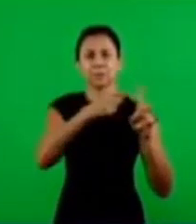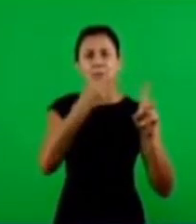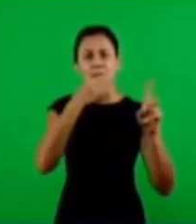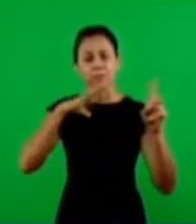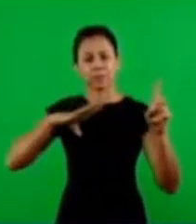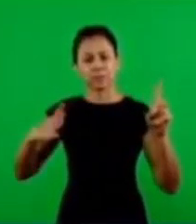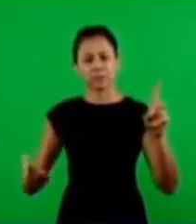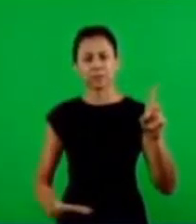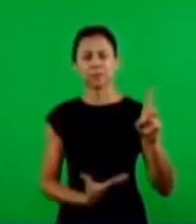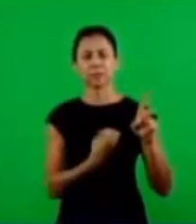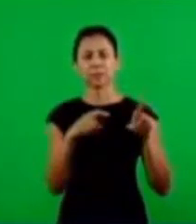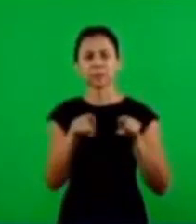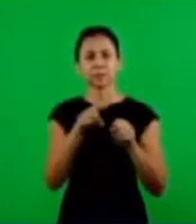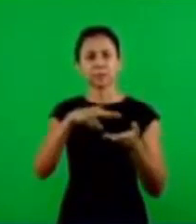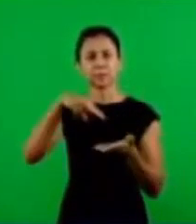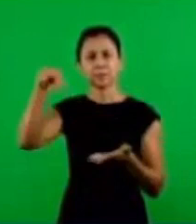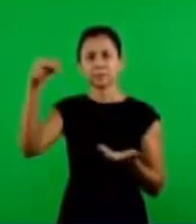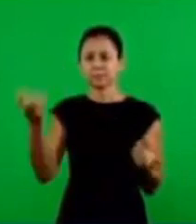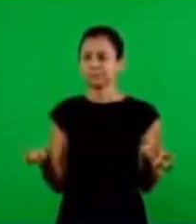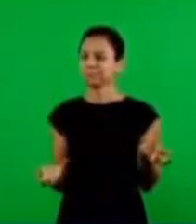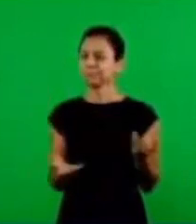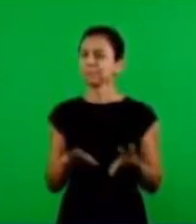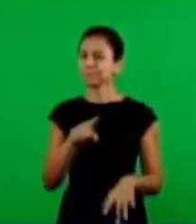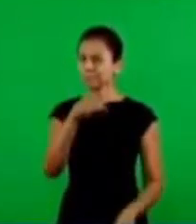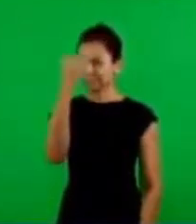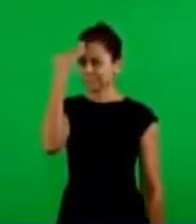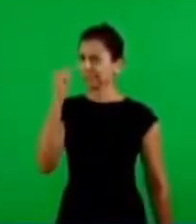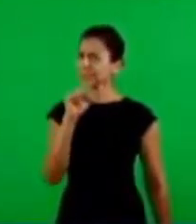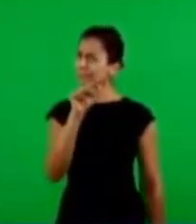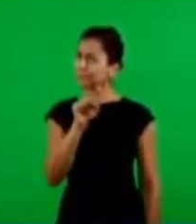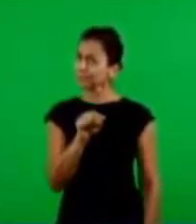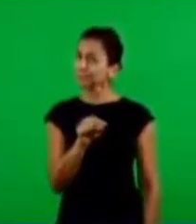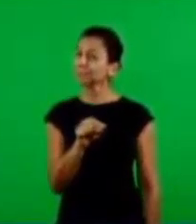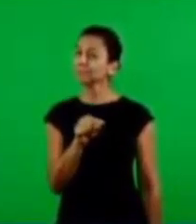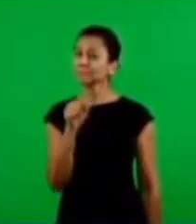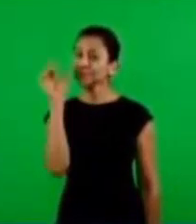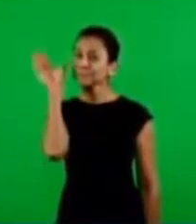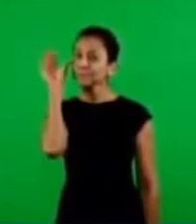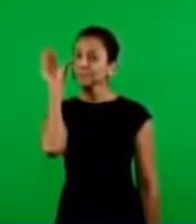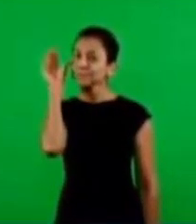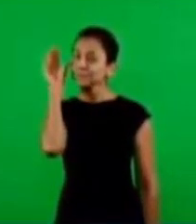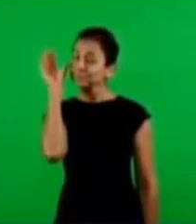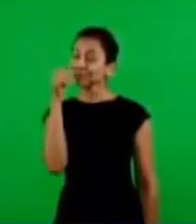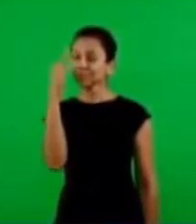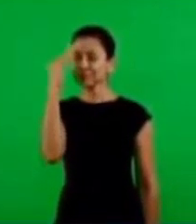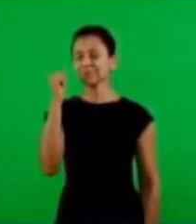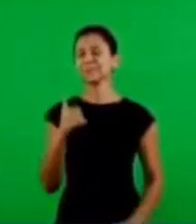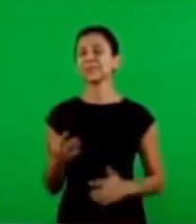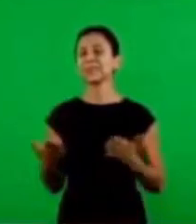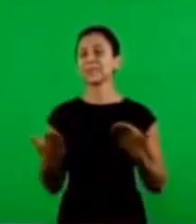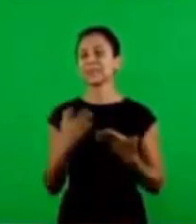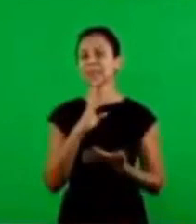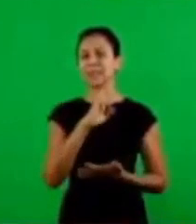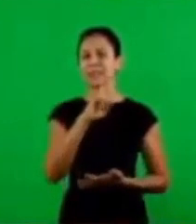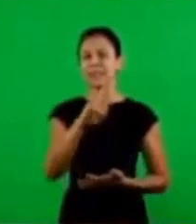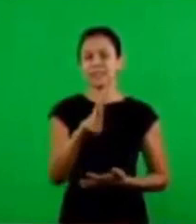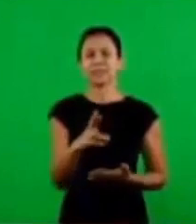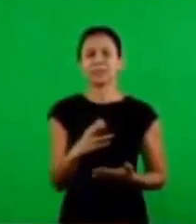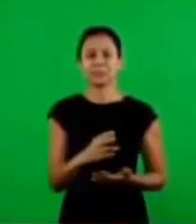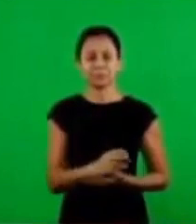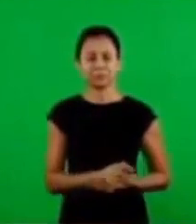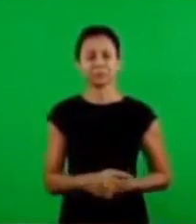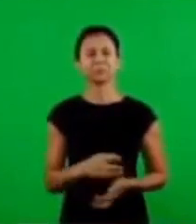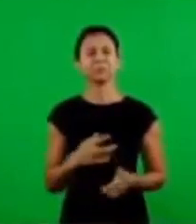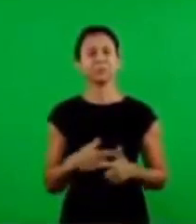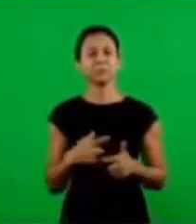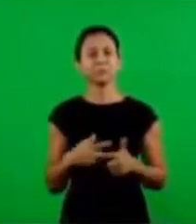sacrifice of the Lord Jesus as the Savior and His resurrection? Did you know that? If you didn't know, now you know. Because the